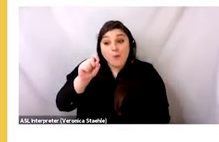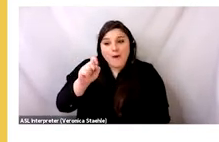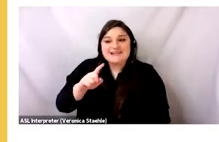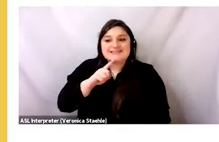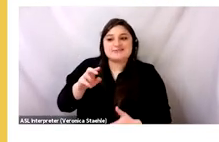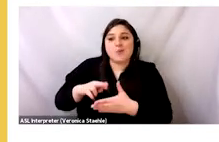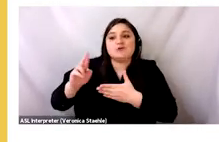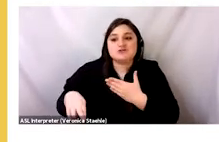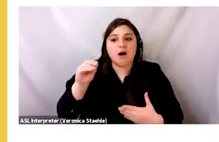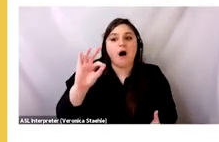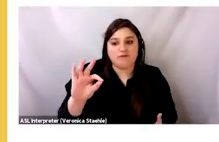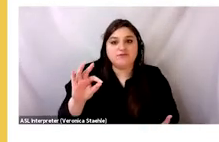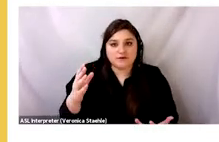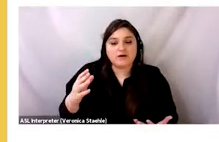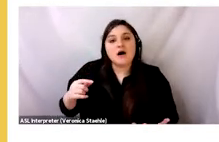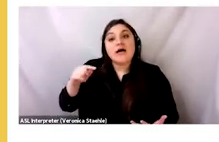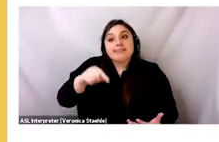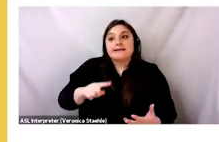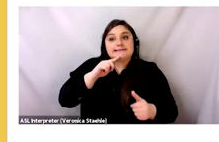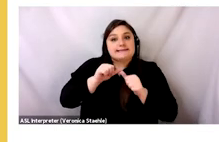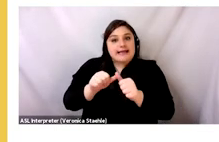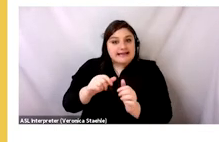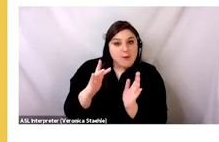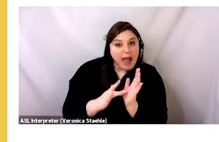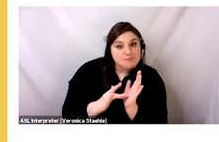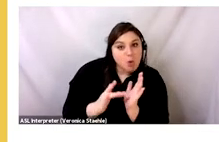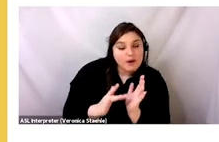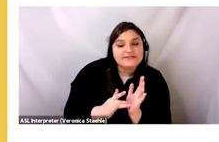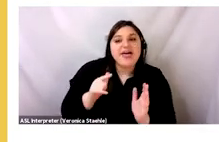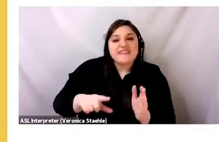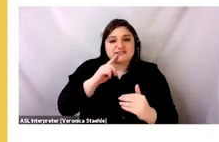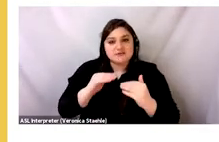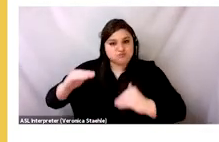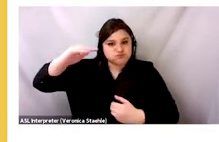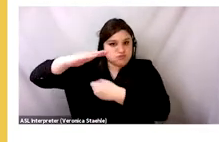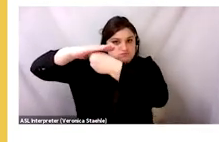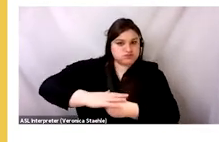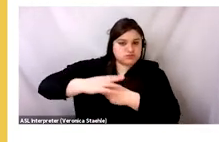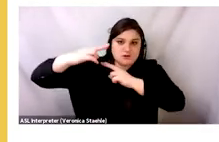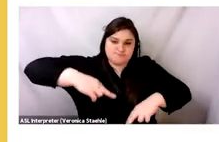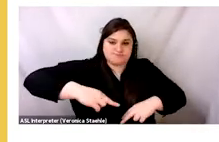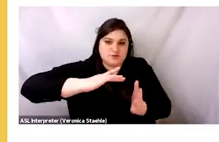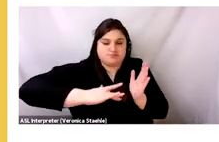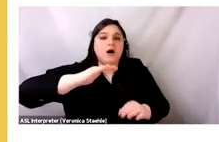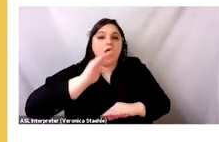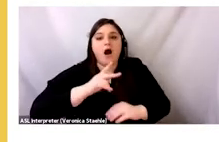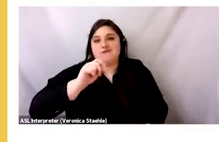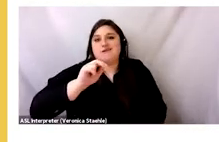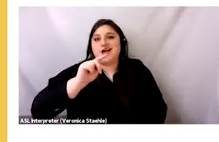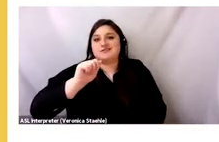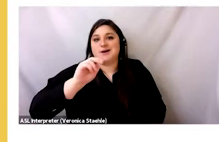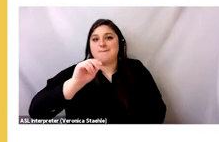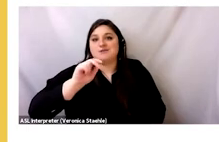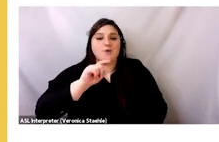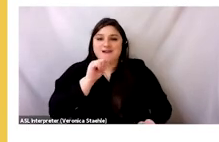waste is a byproduct of the story. So the waste exists because of the accumulated exploitation and injustice that happens long before